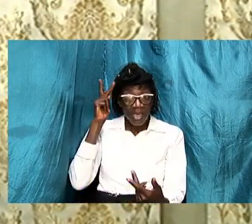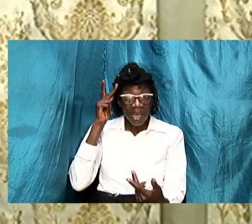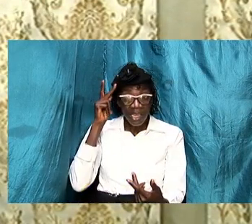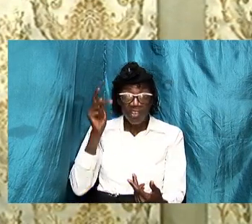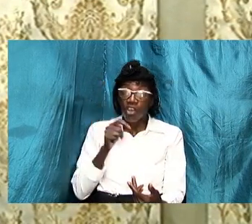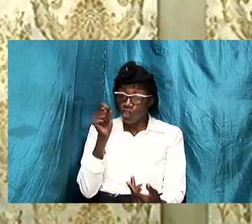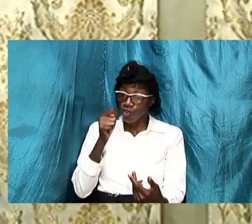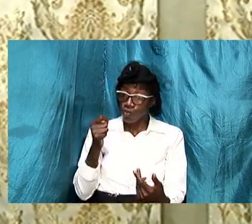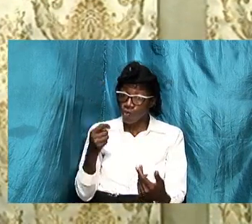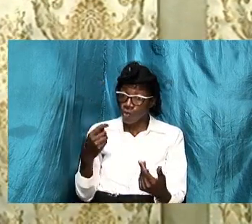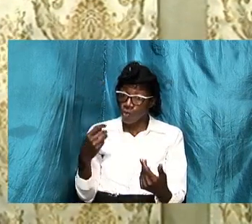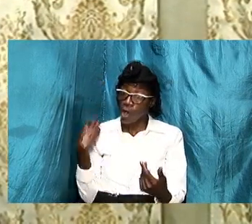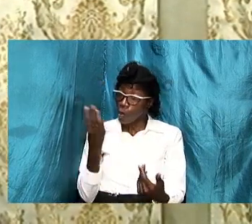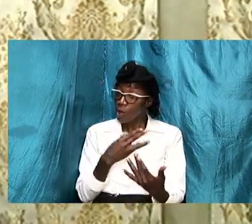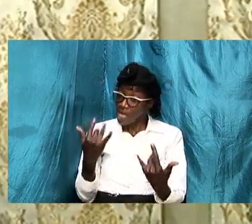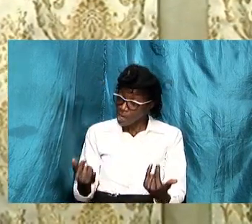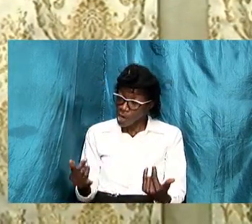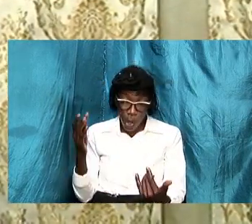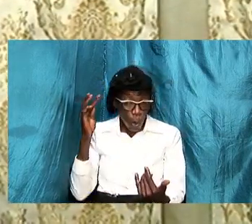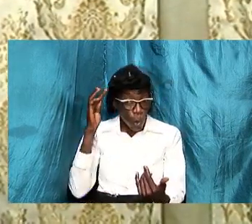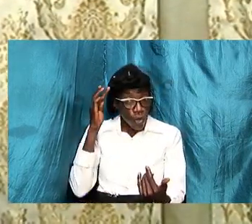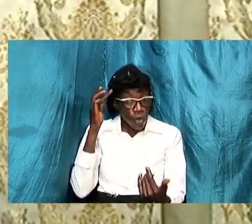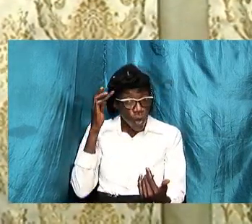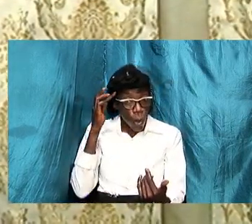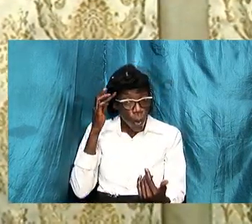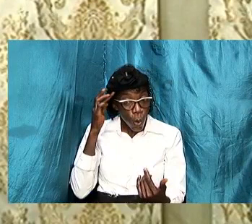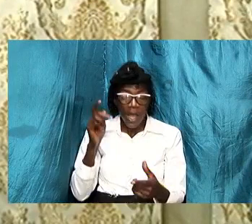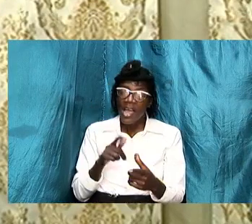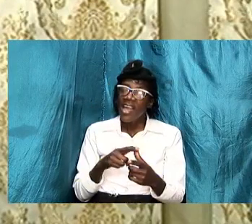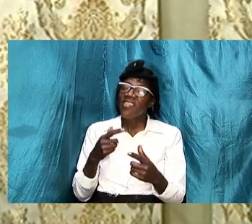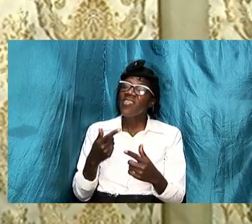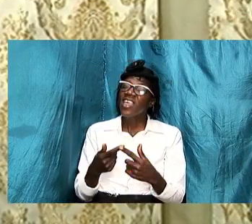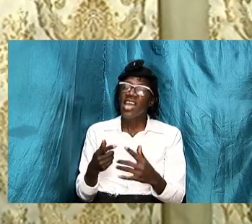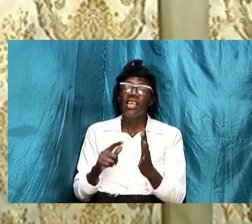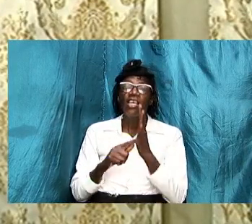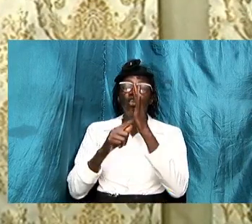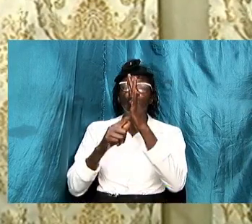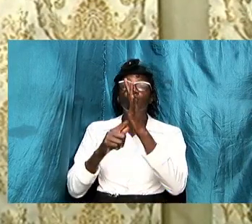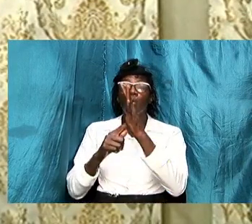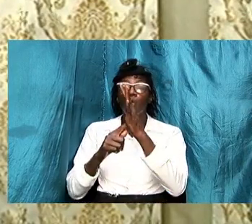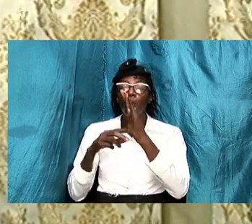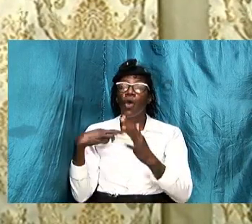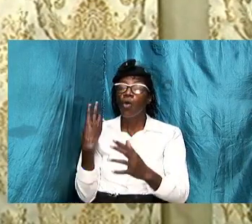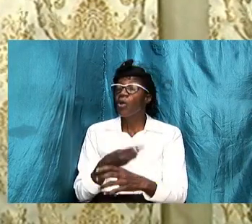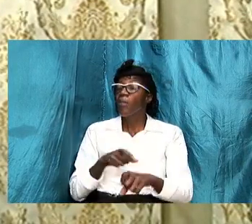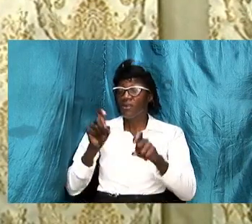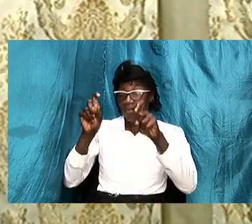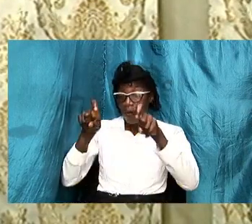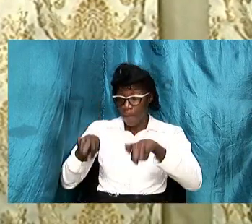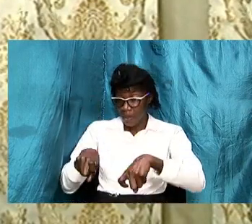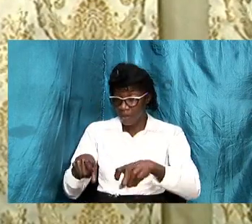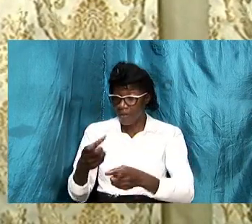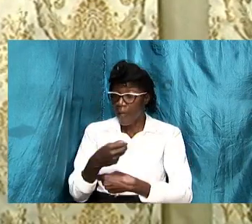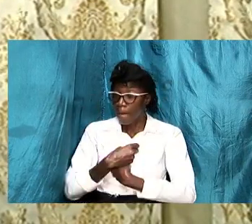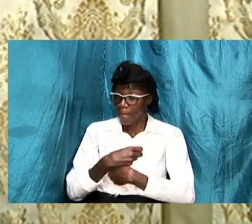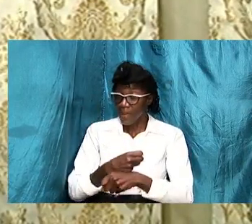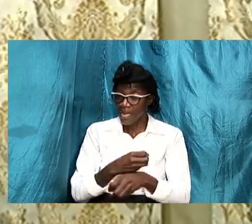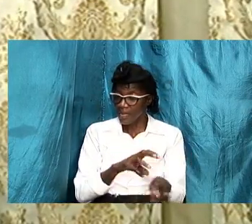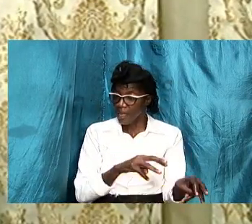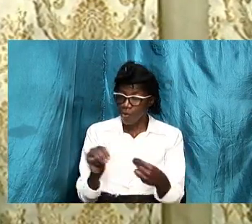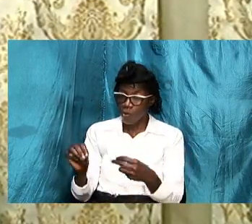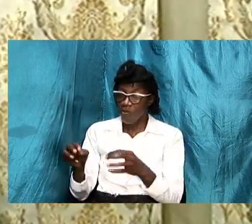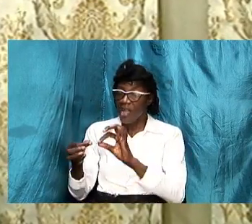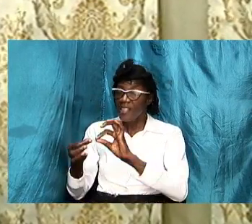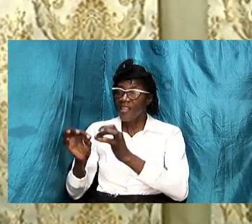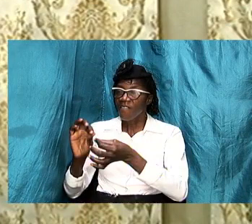we now know then it signals that we must make the move to fix the